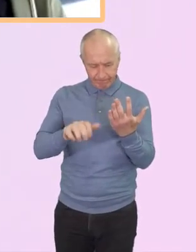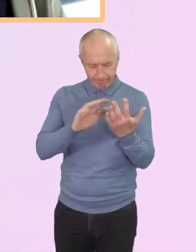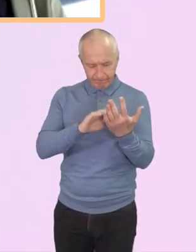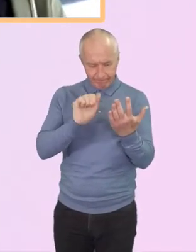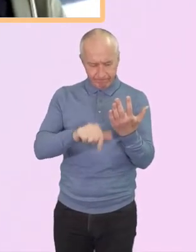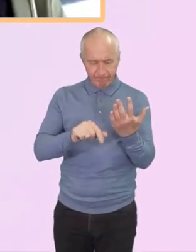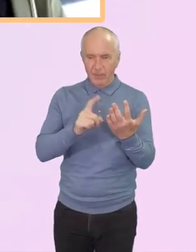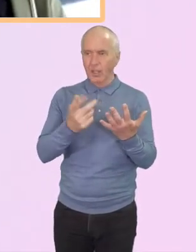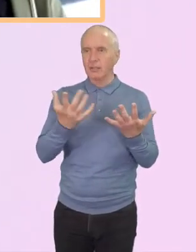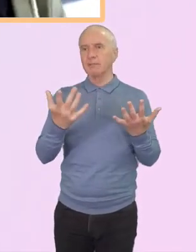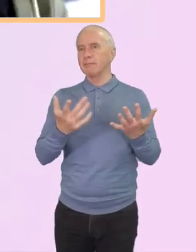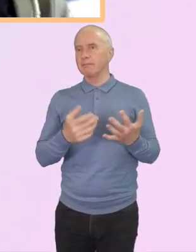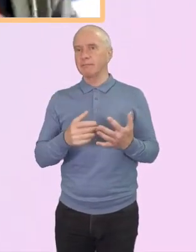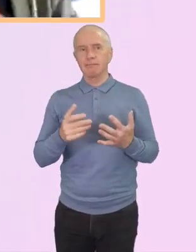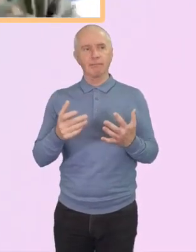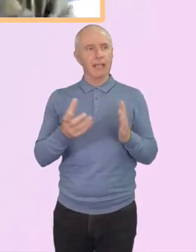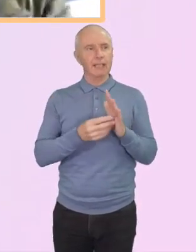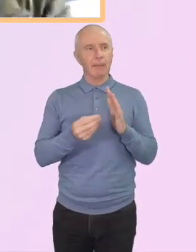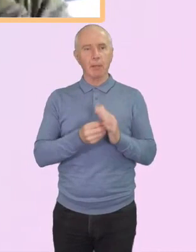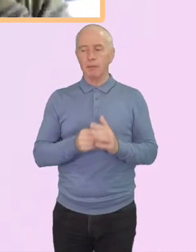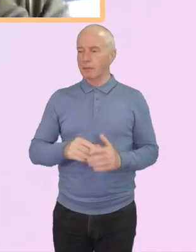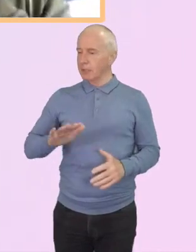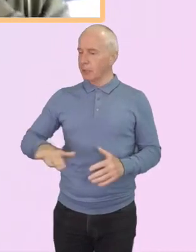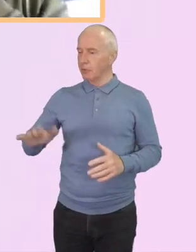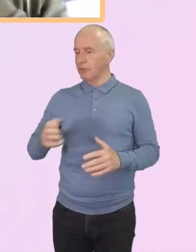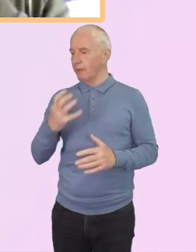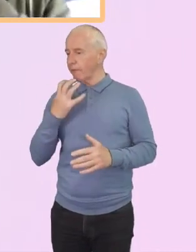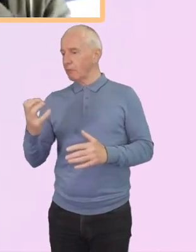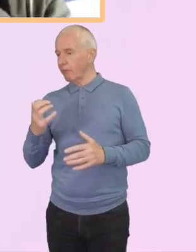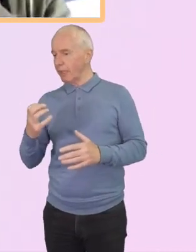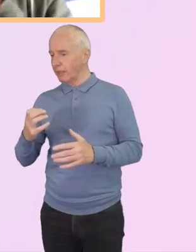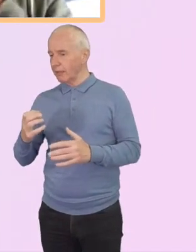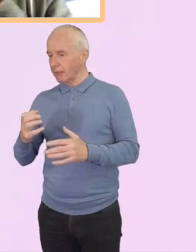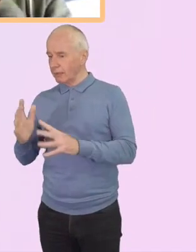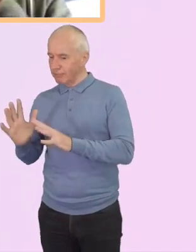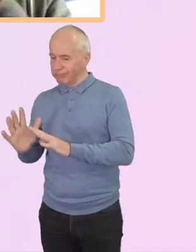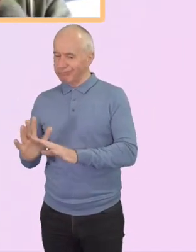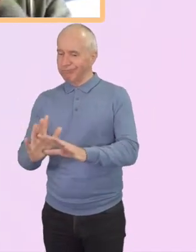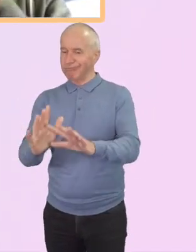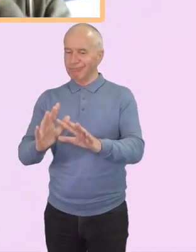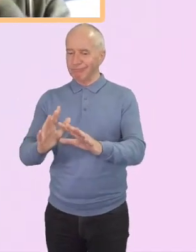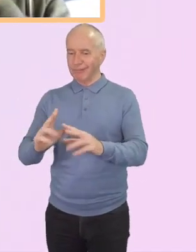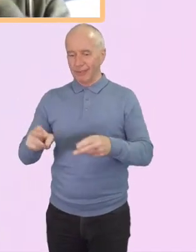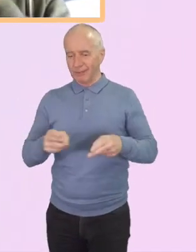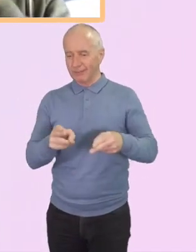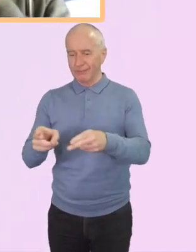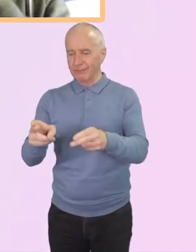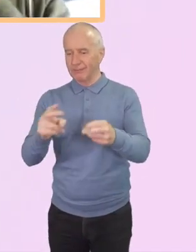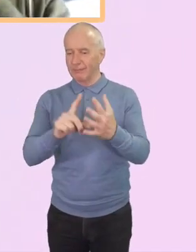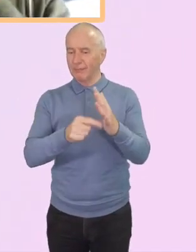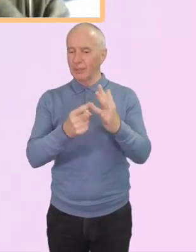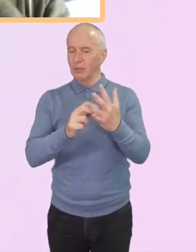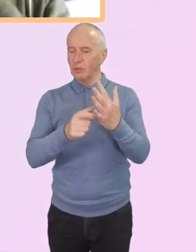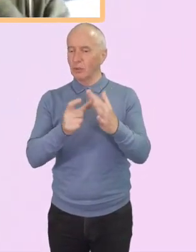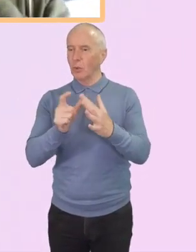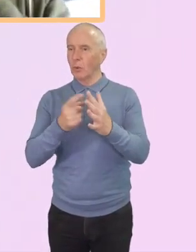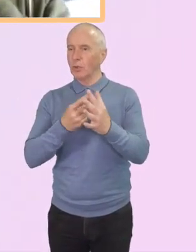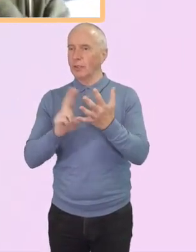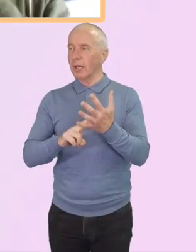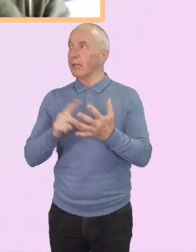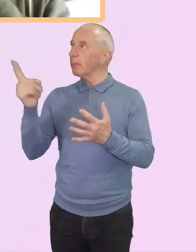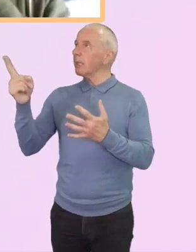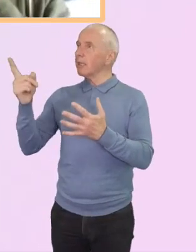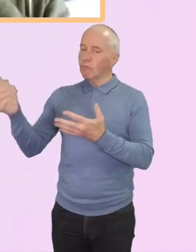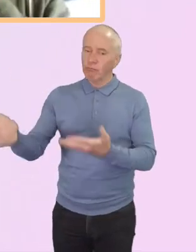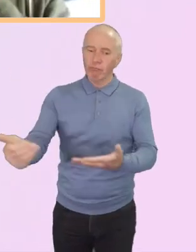I don't know, the children of Israel crossing the Jordan and being rescued by God from slavery in